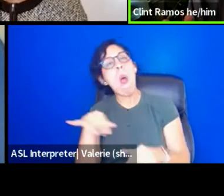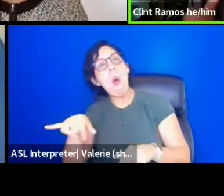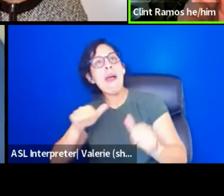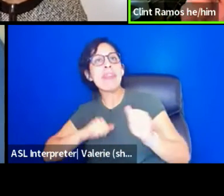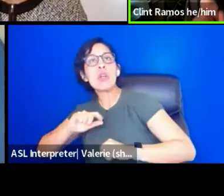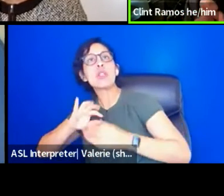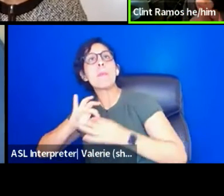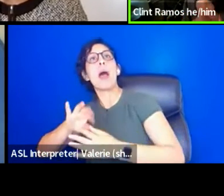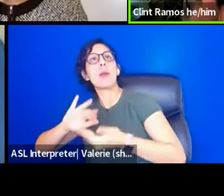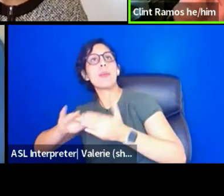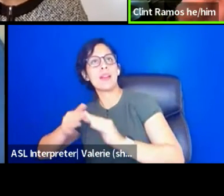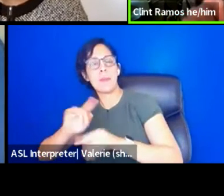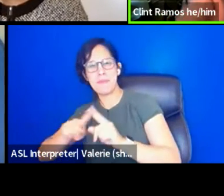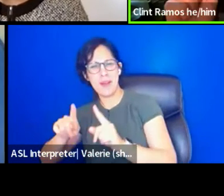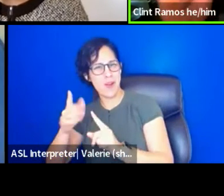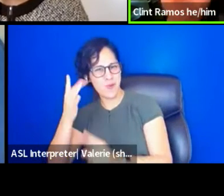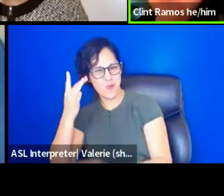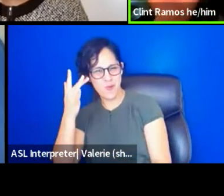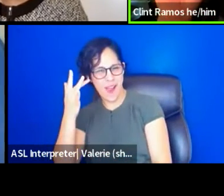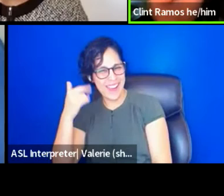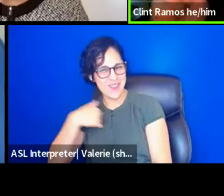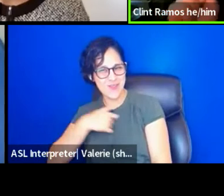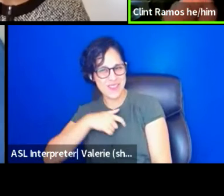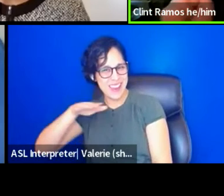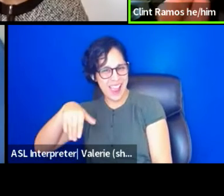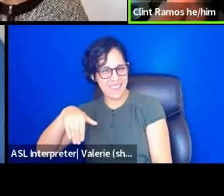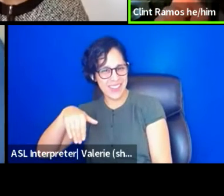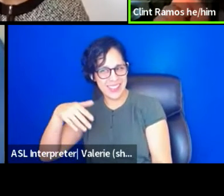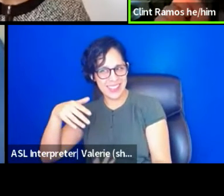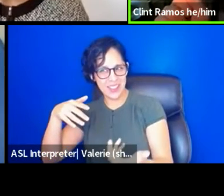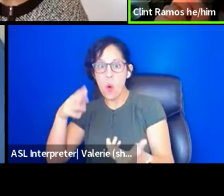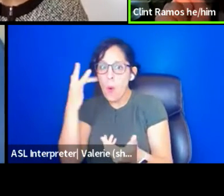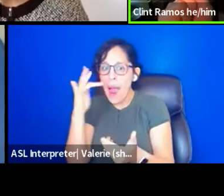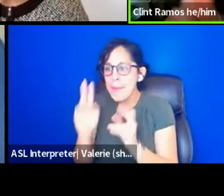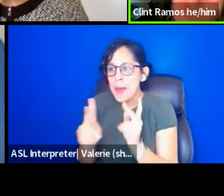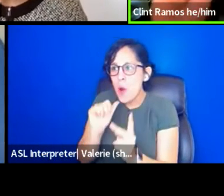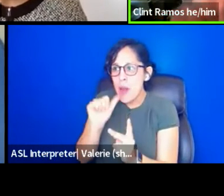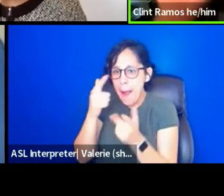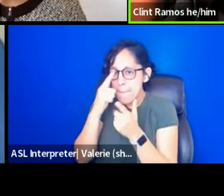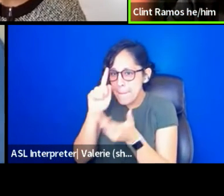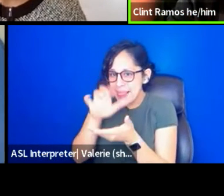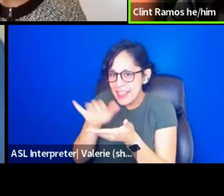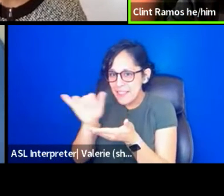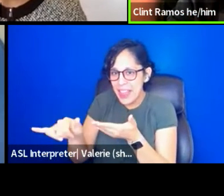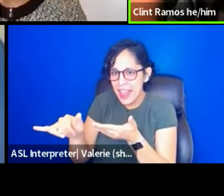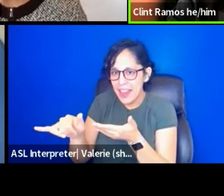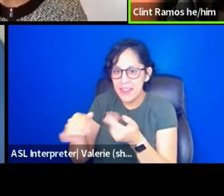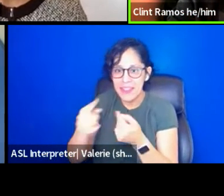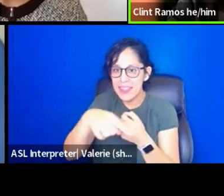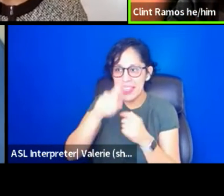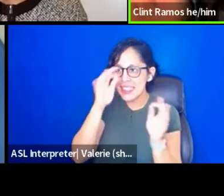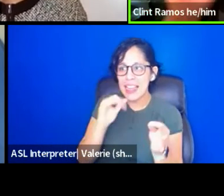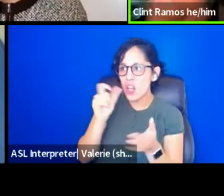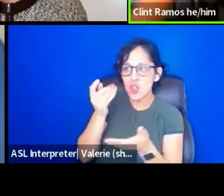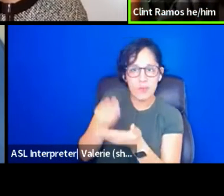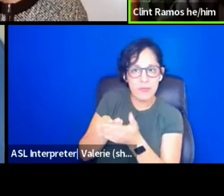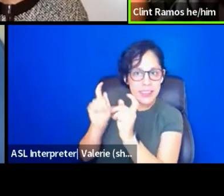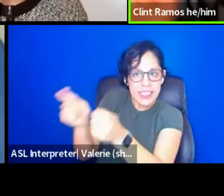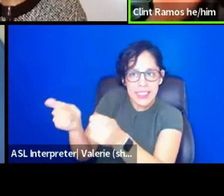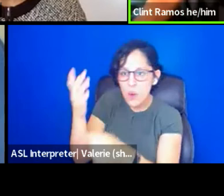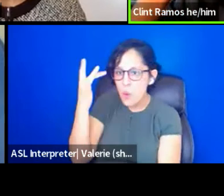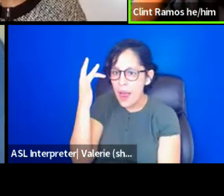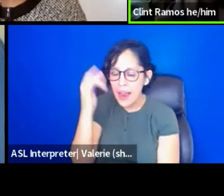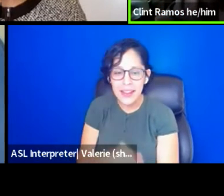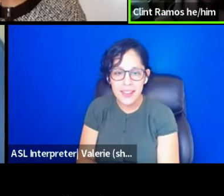community. But why have we not? Why don't people believe that? And give that? Right? When your first